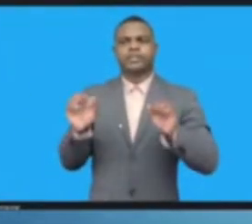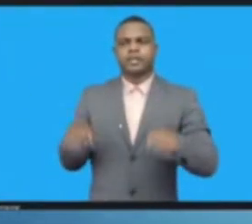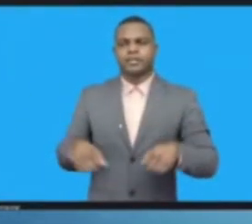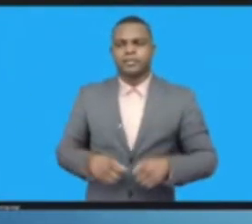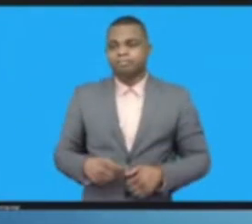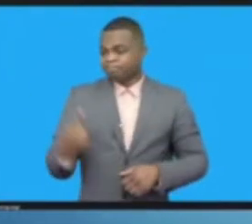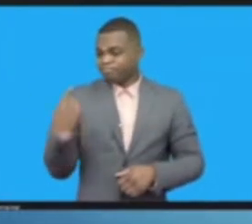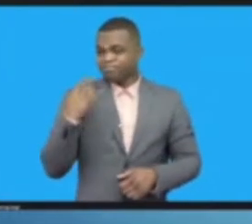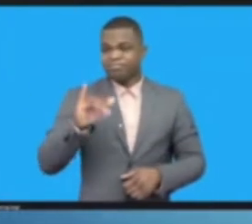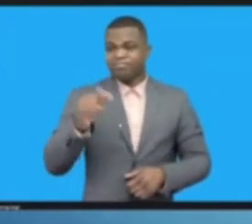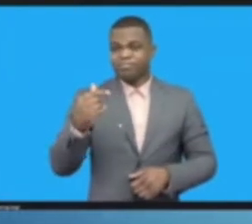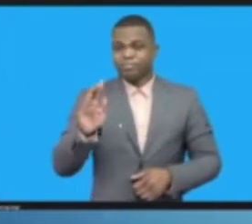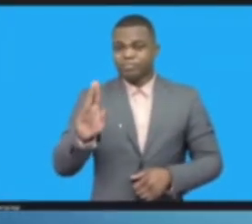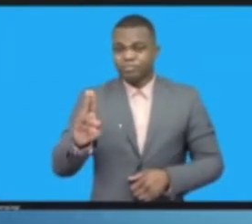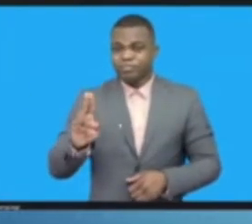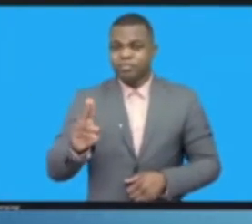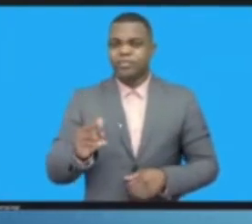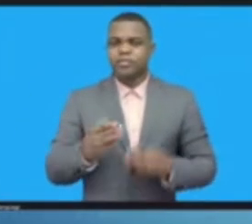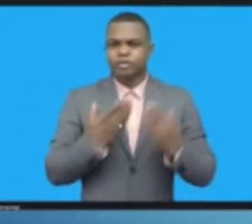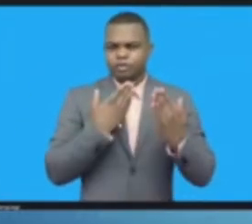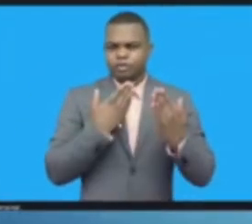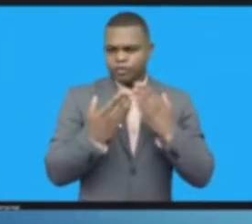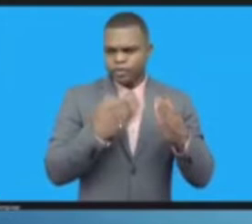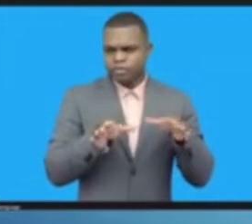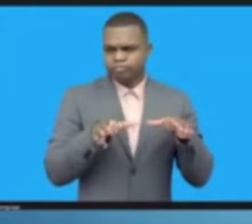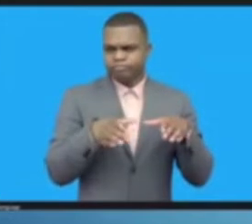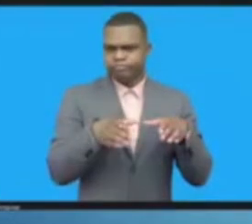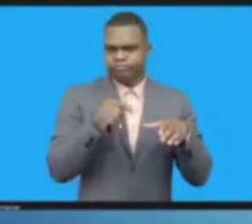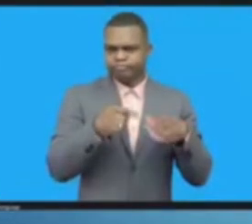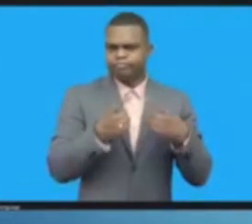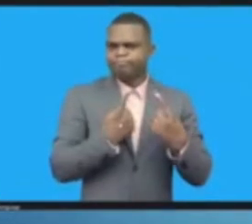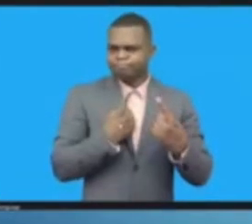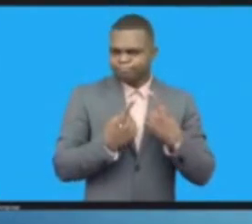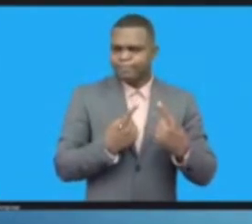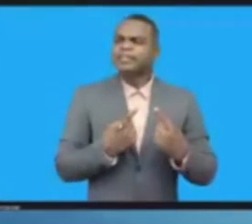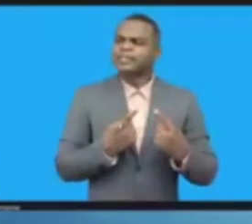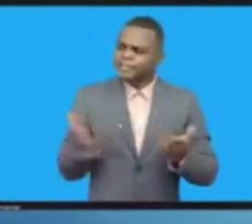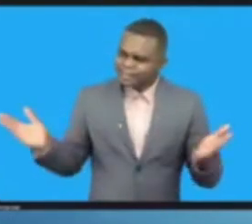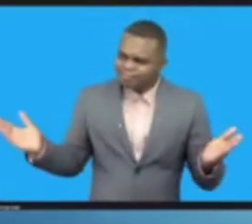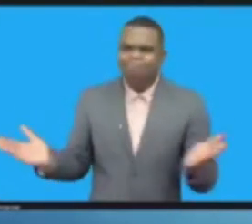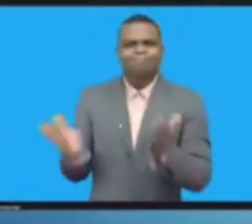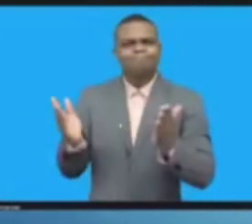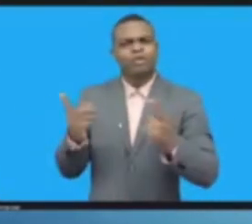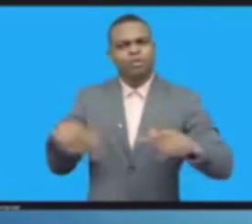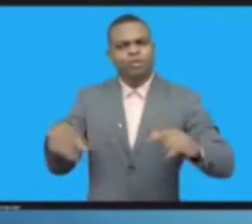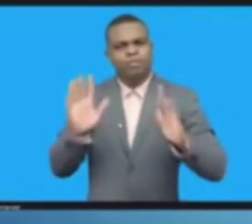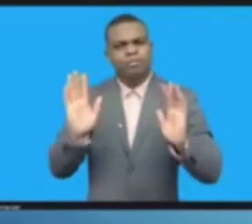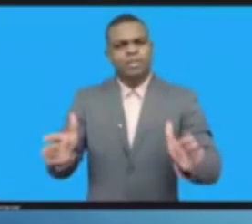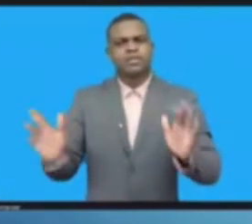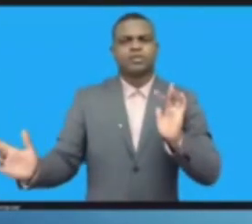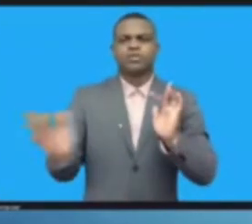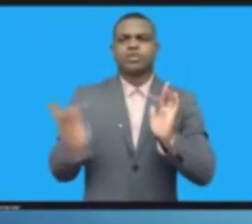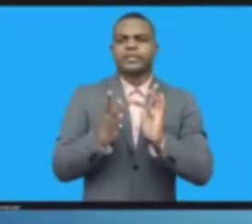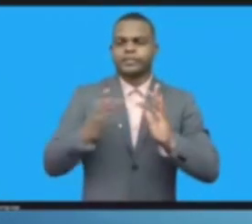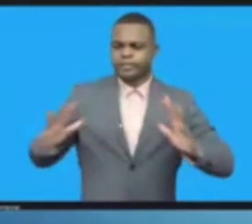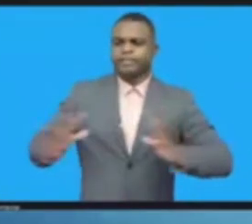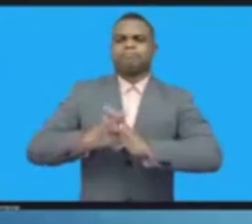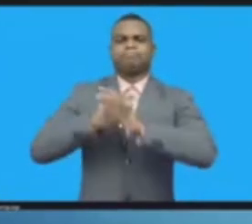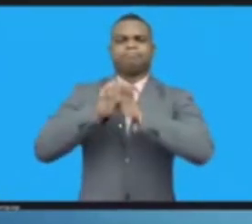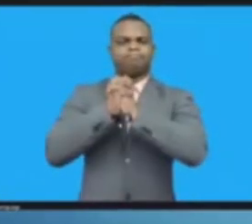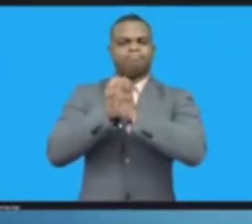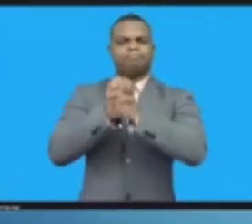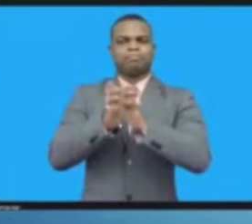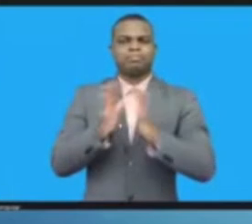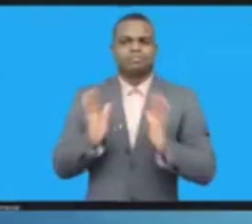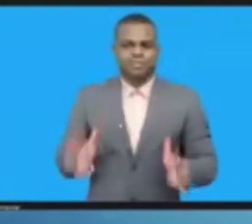aspires to do. With its global reach and mandate, the United Nations is the right place to come